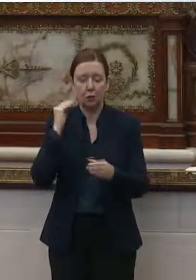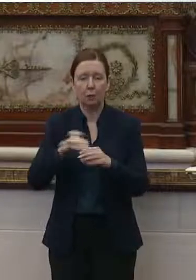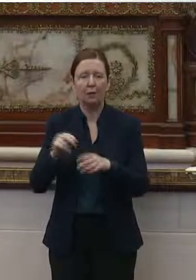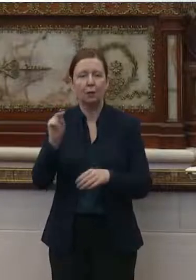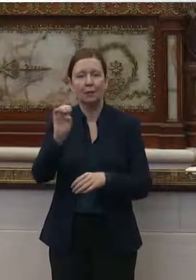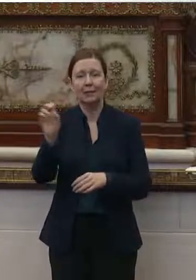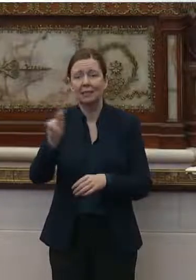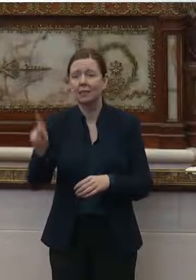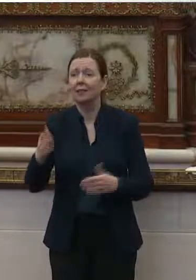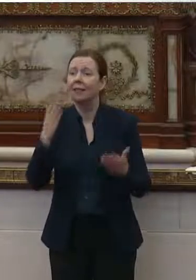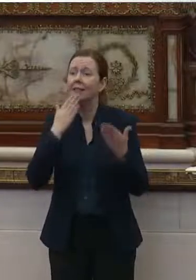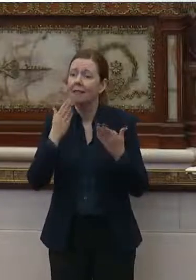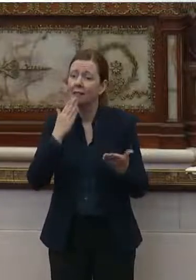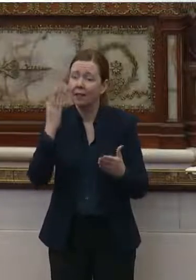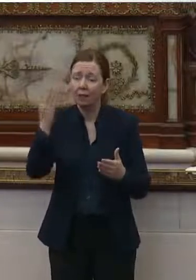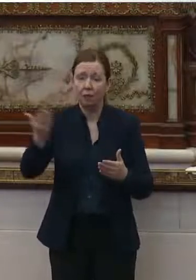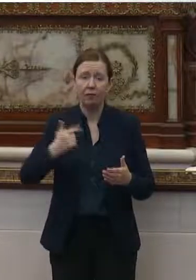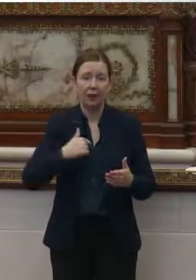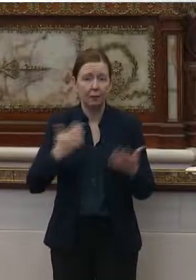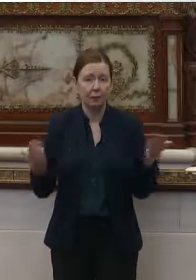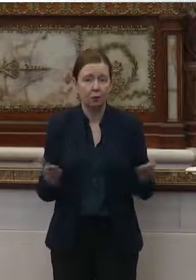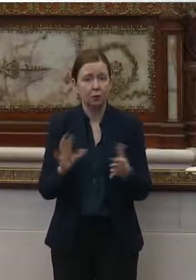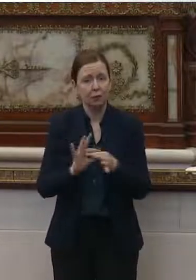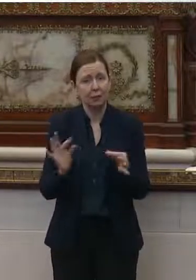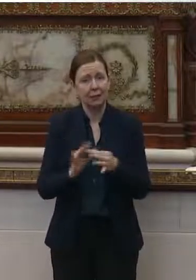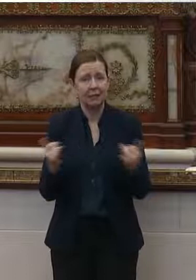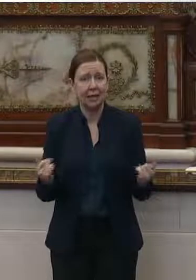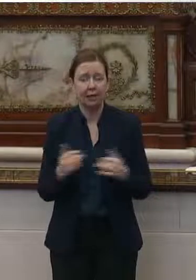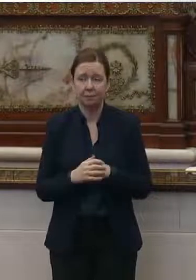Thank you for inviting me here to speak today.